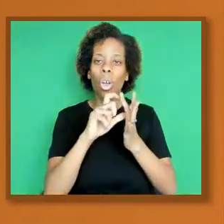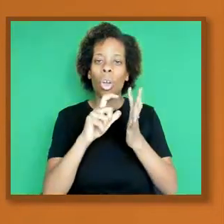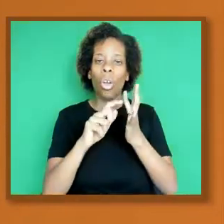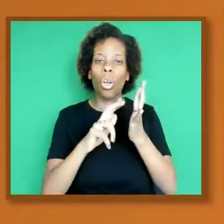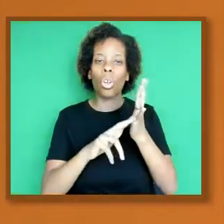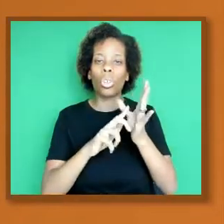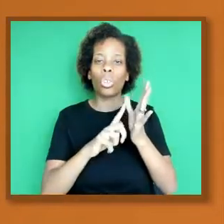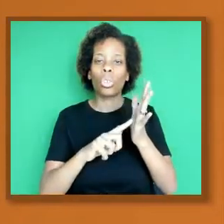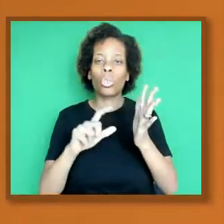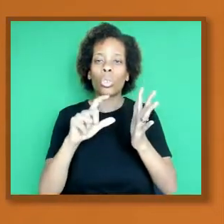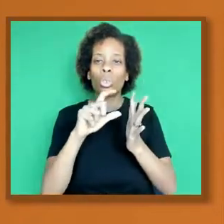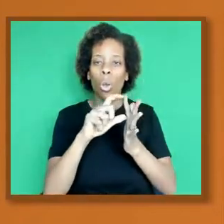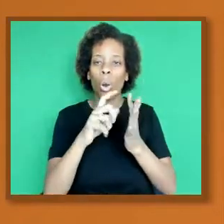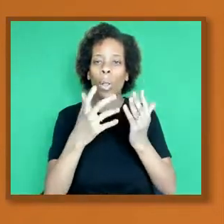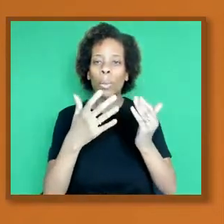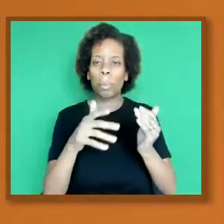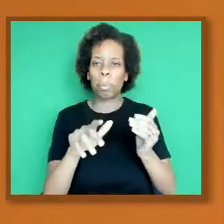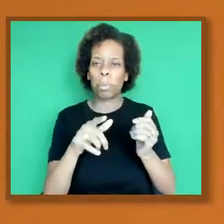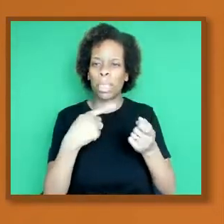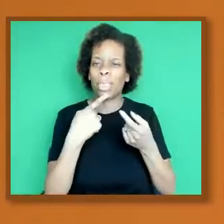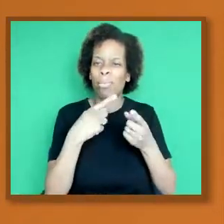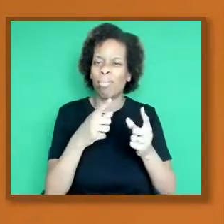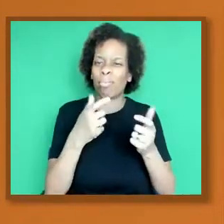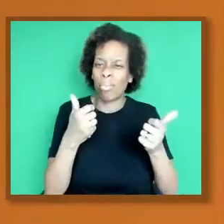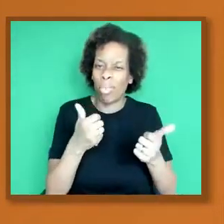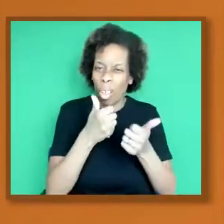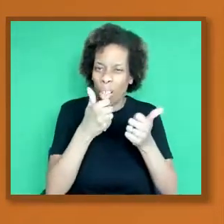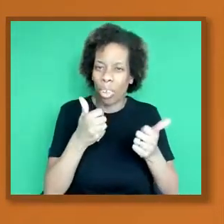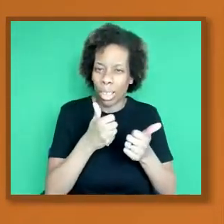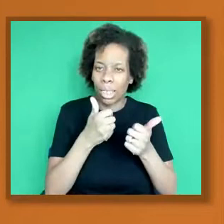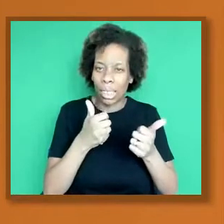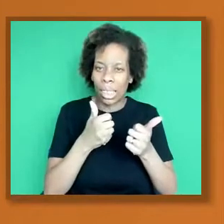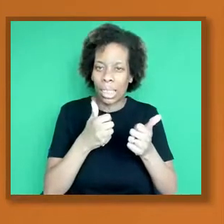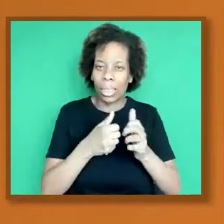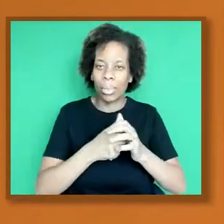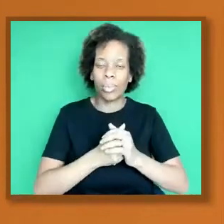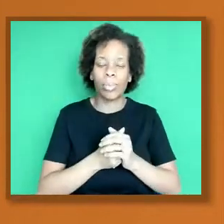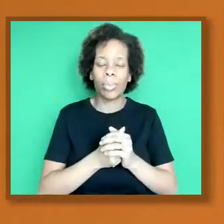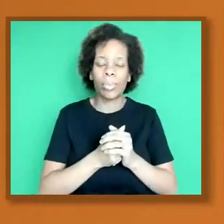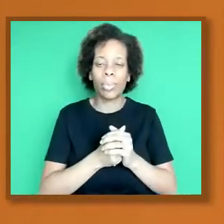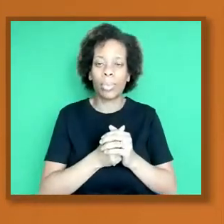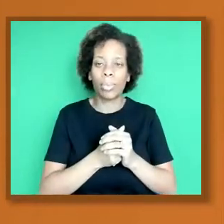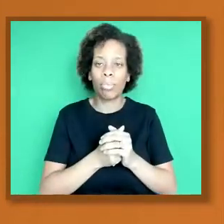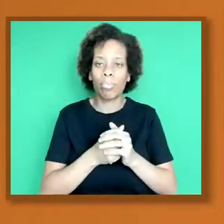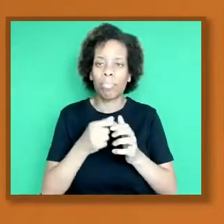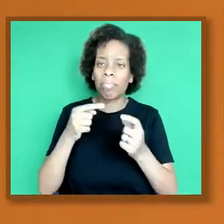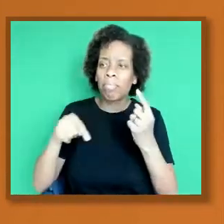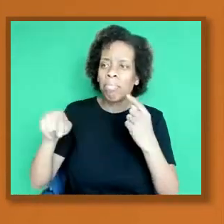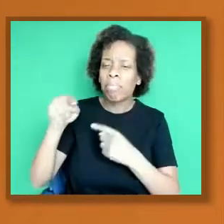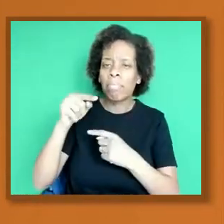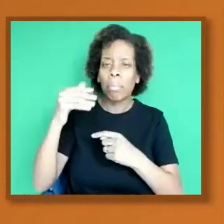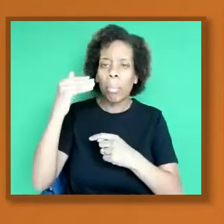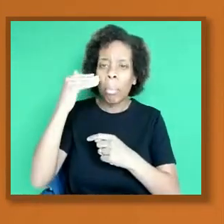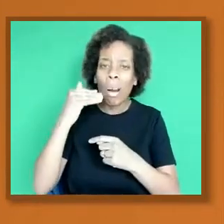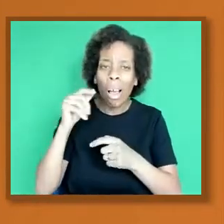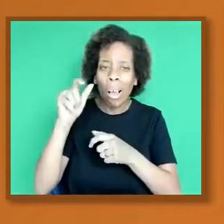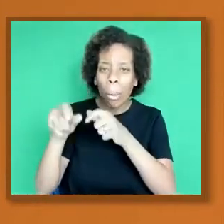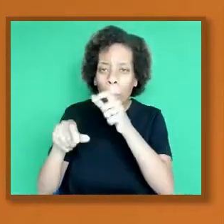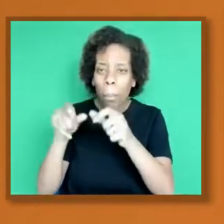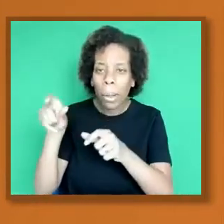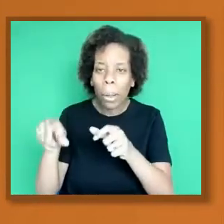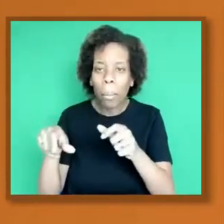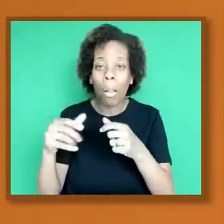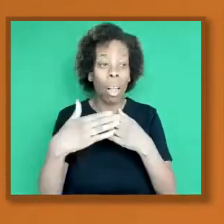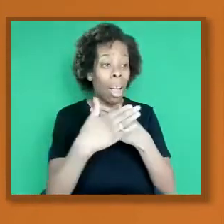number of Black people, Asian people, who have already taken